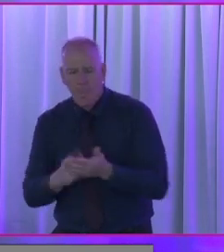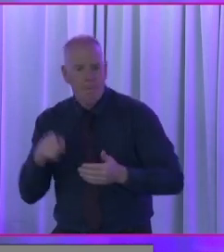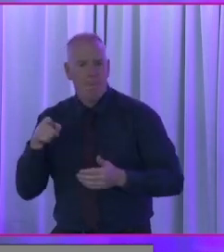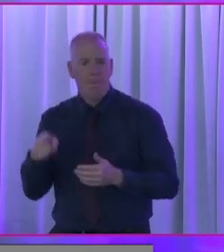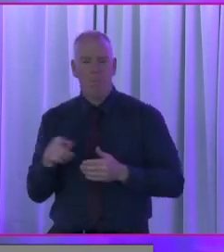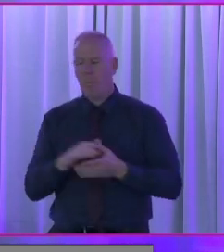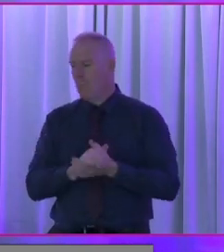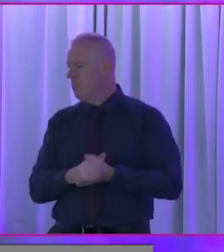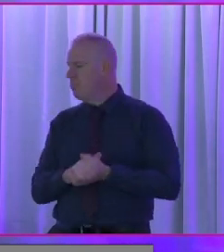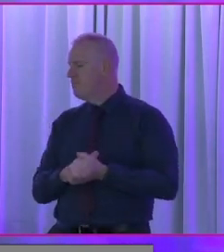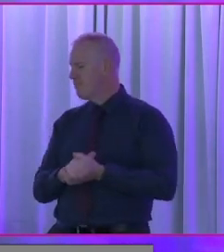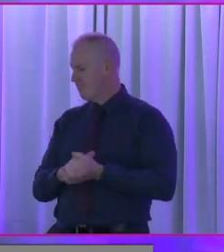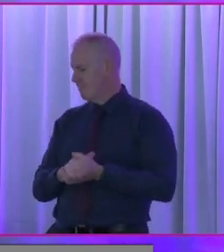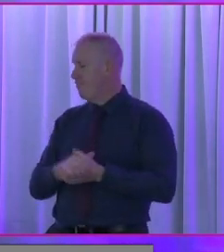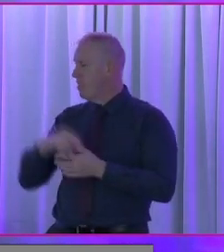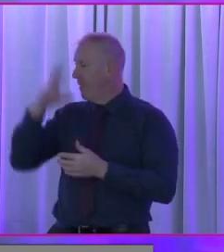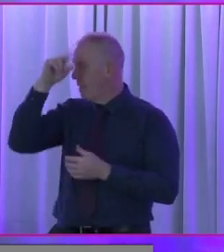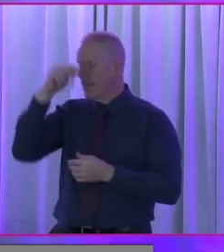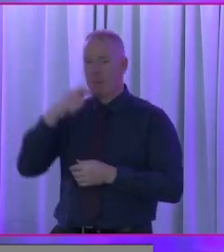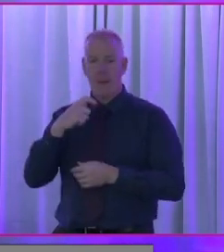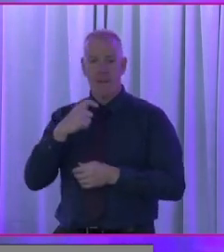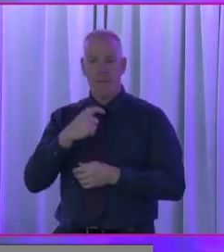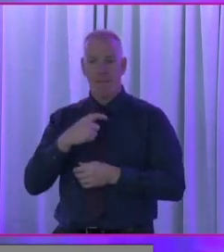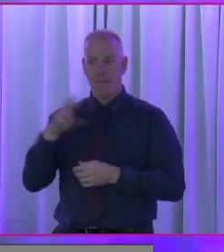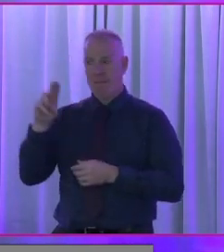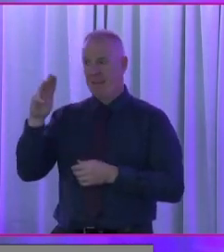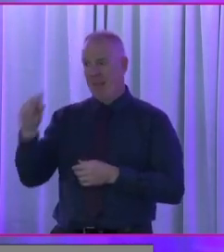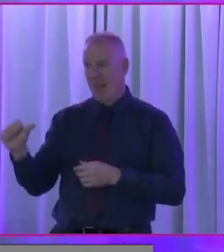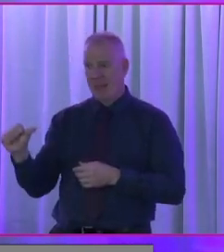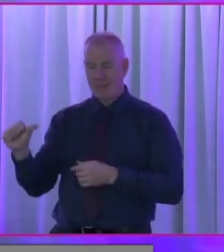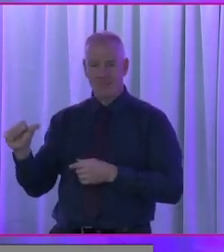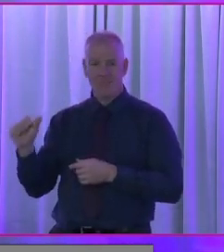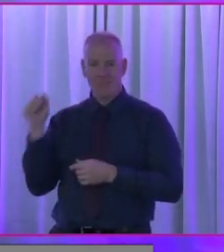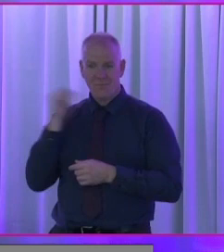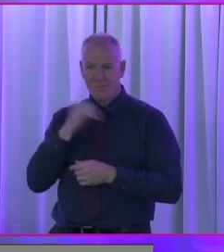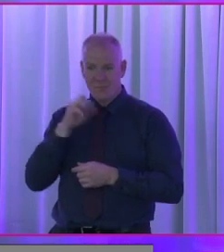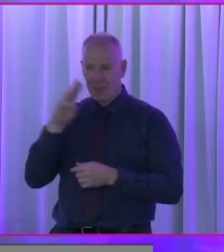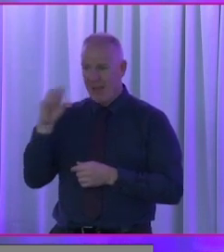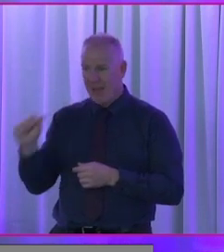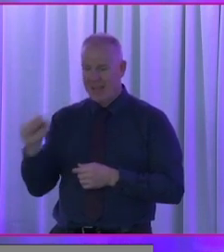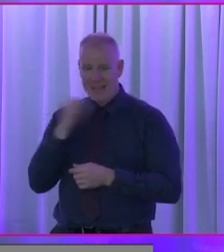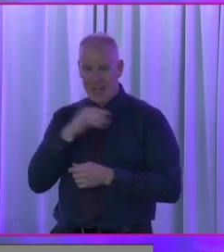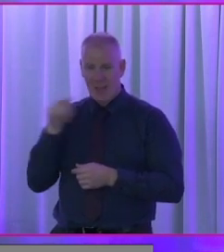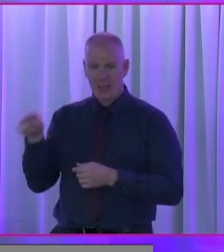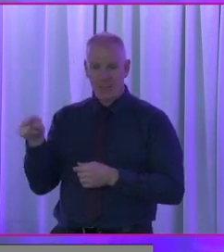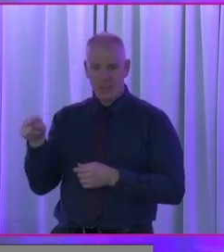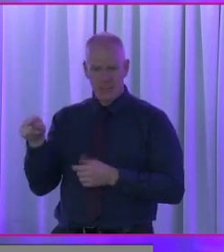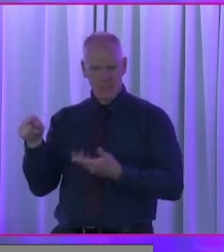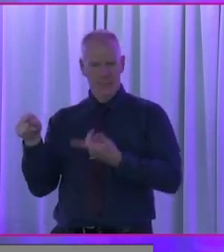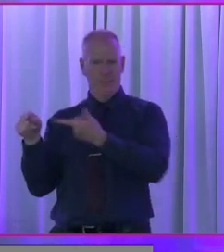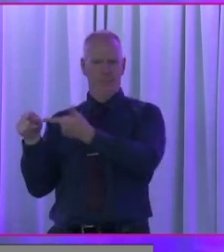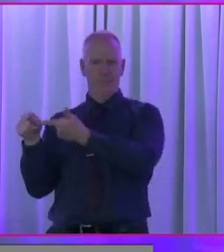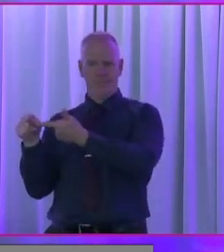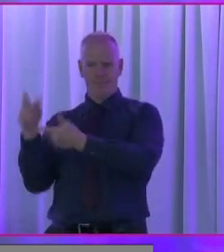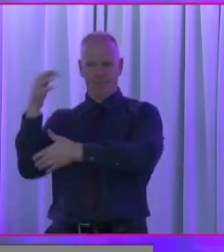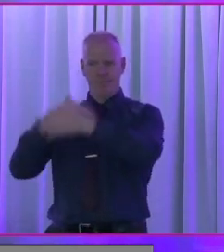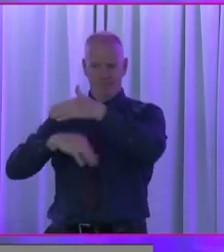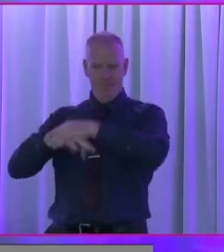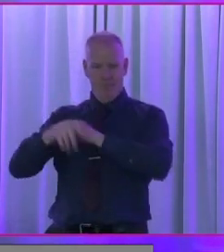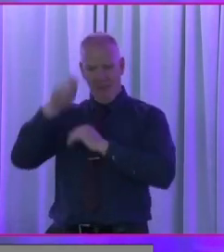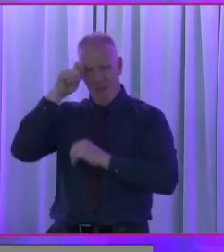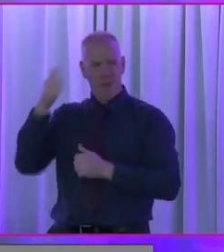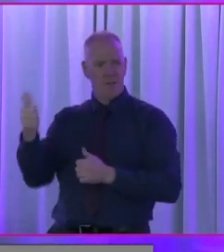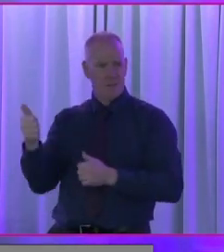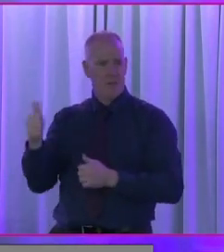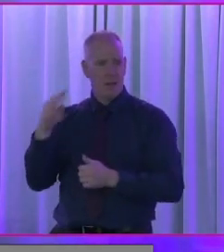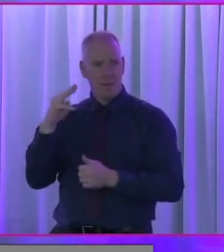Even the issue around personal assistance on a Saturday, people thought that the government thought that